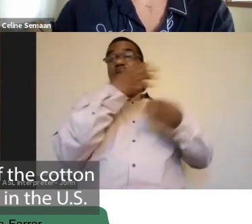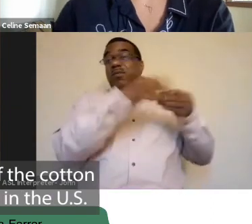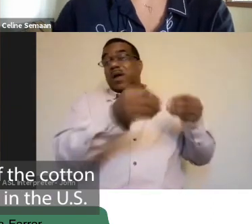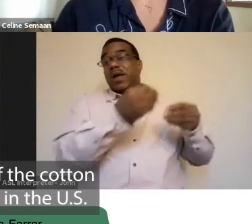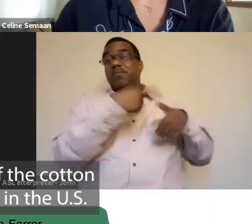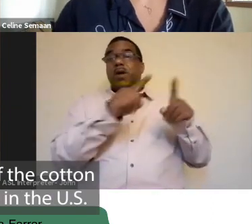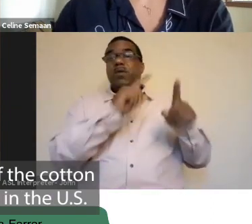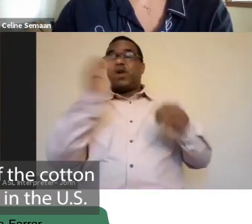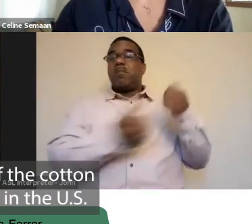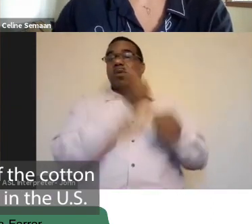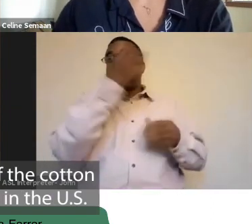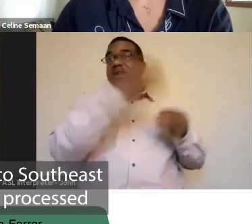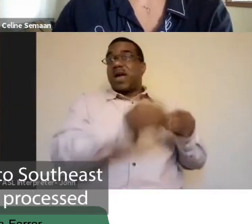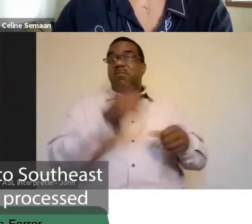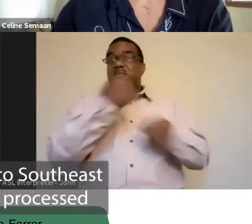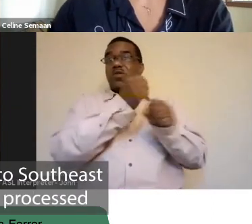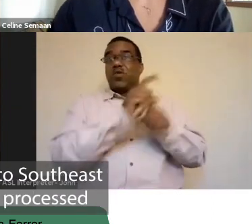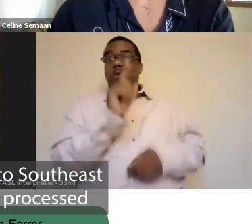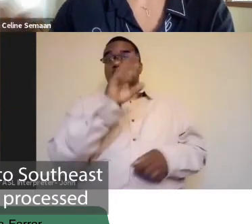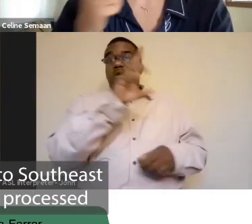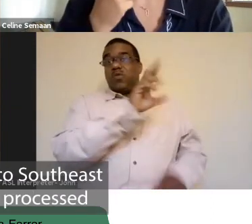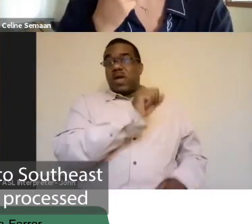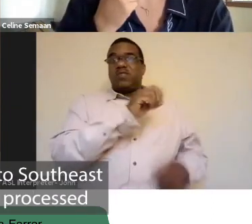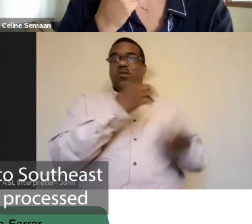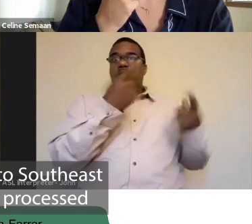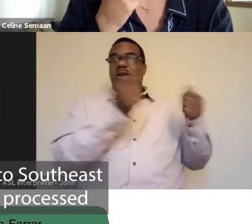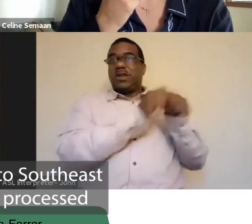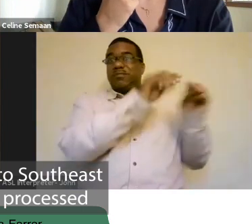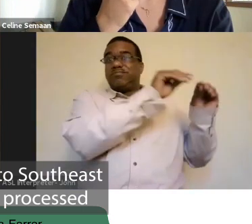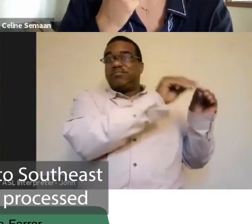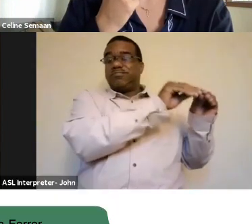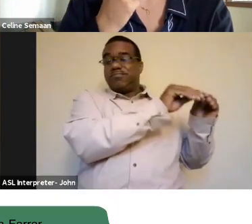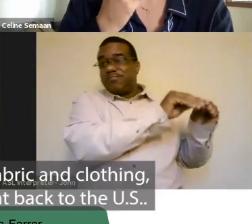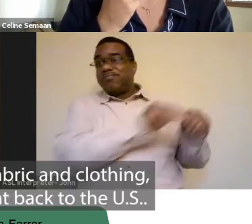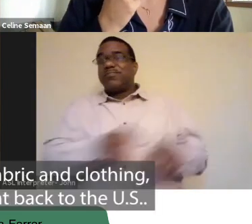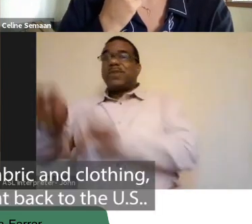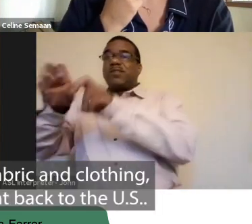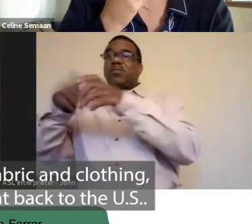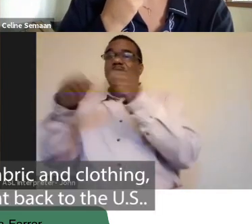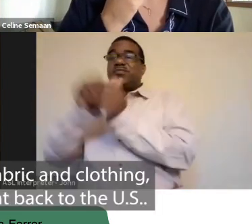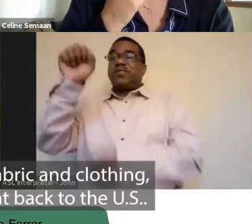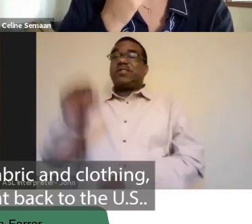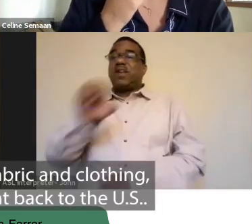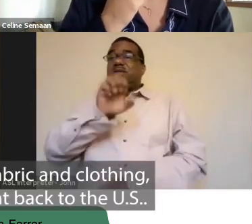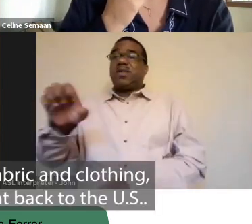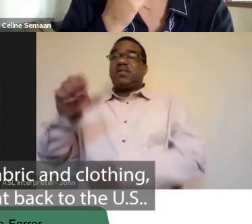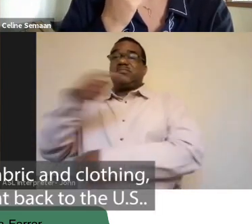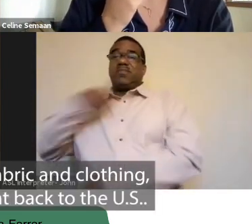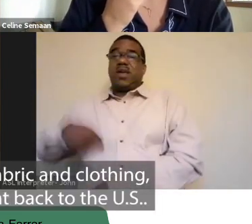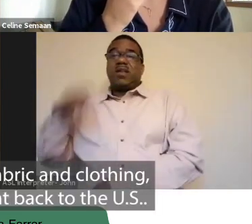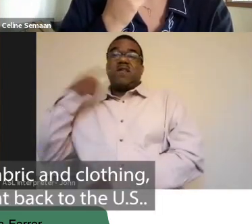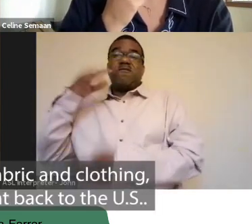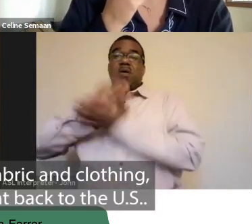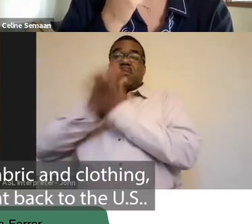most of the cotton produced in the U.S. is exported to Southeast Asia to be processed and turned into fabric and